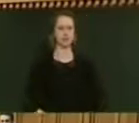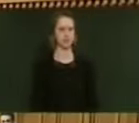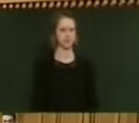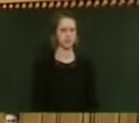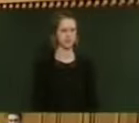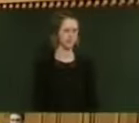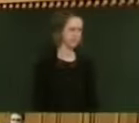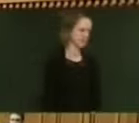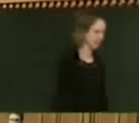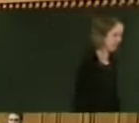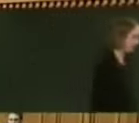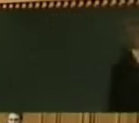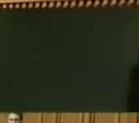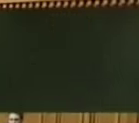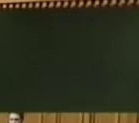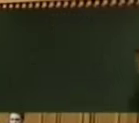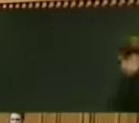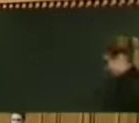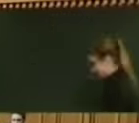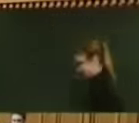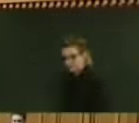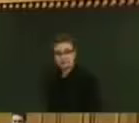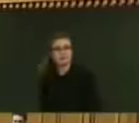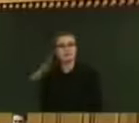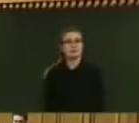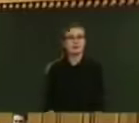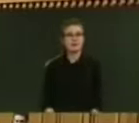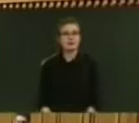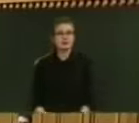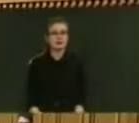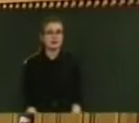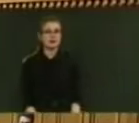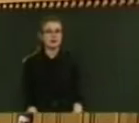you Thank Thank you!